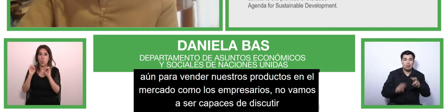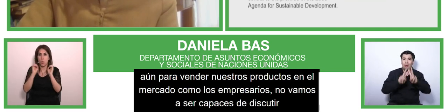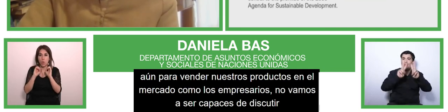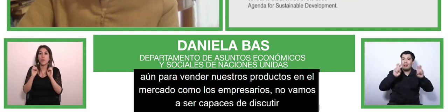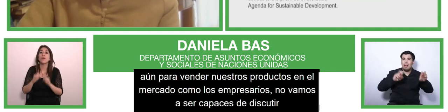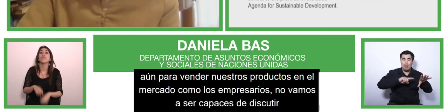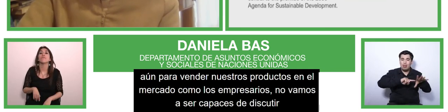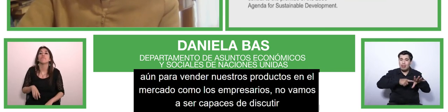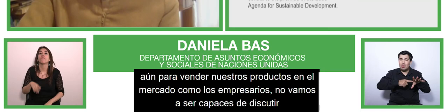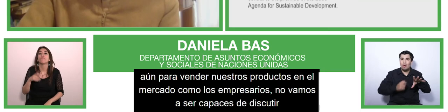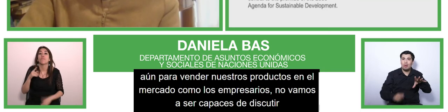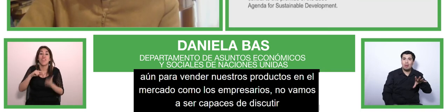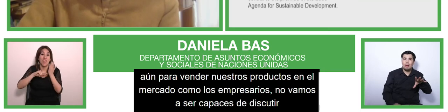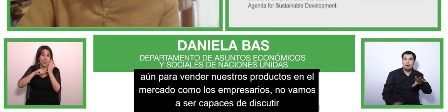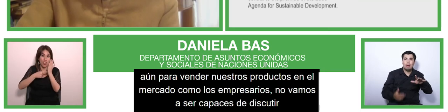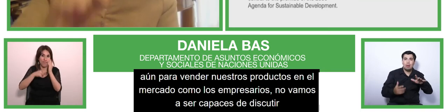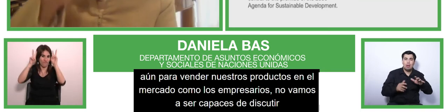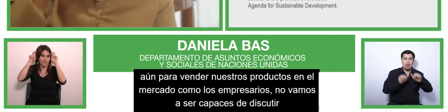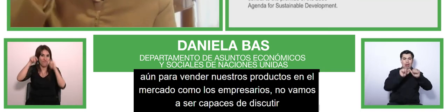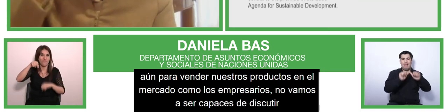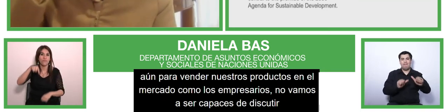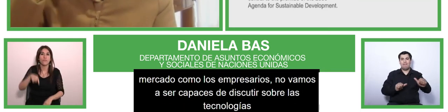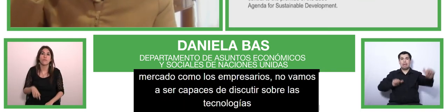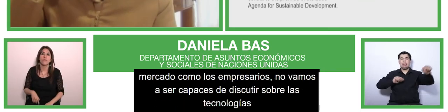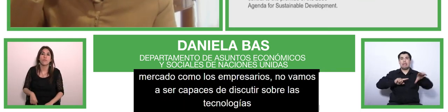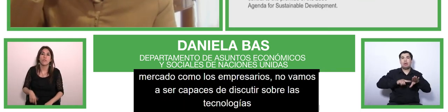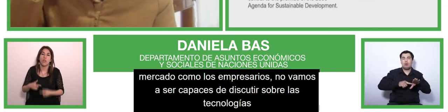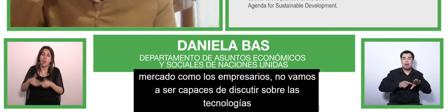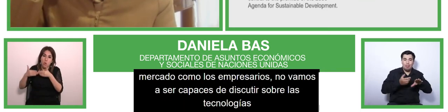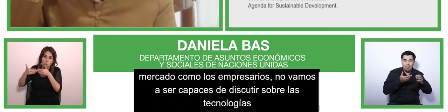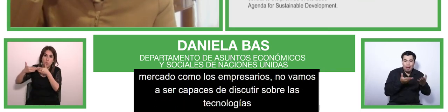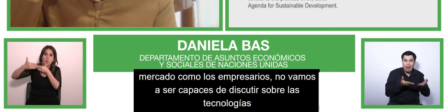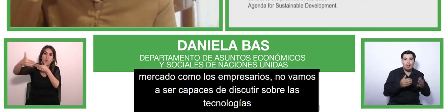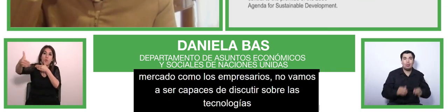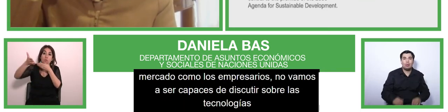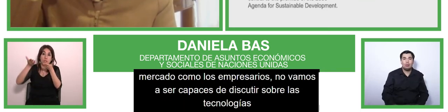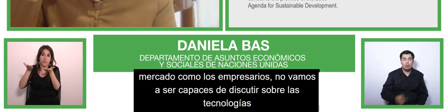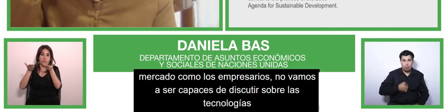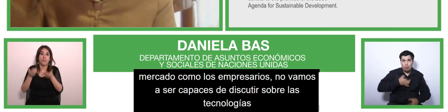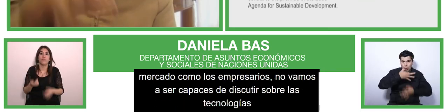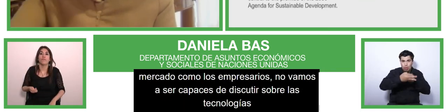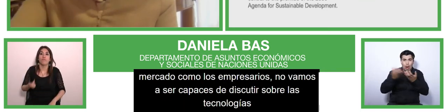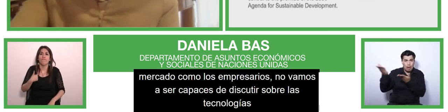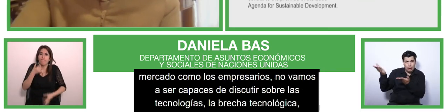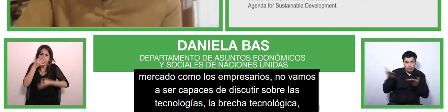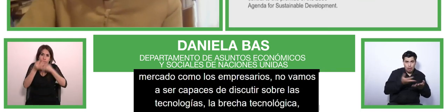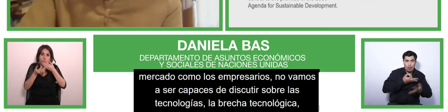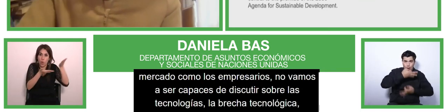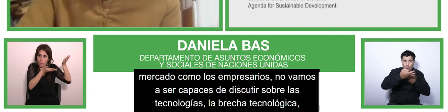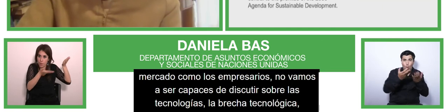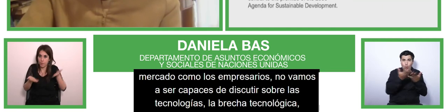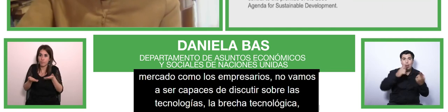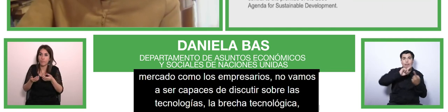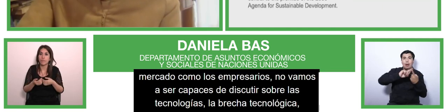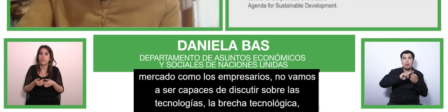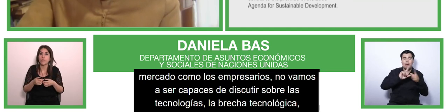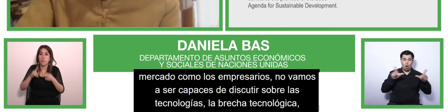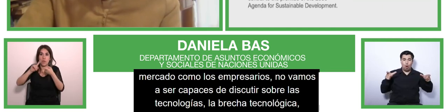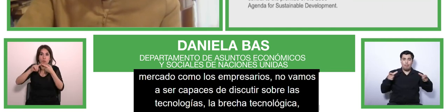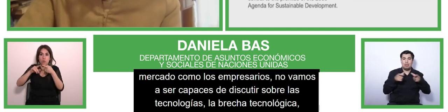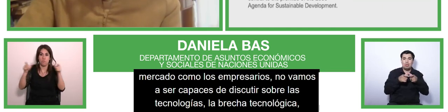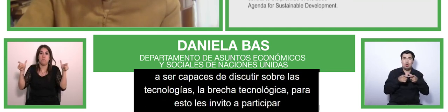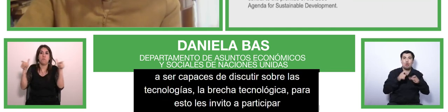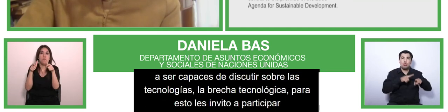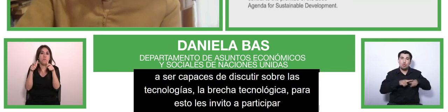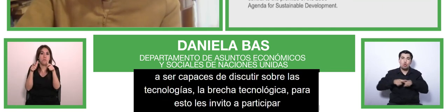this i invite you to participate to the commission for social development we in deza are supporting and is taking